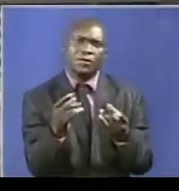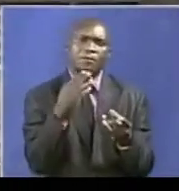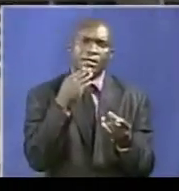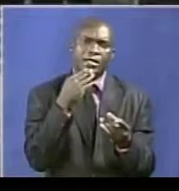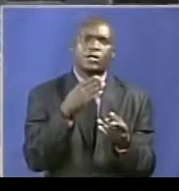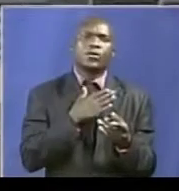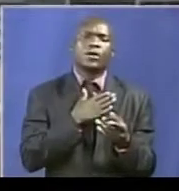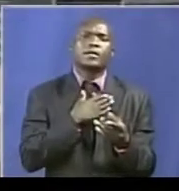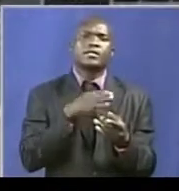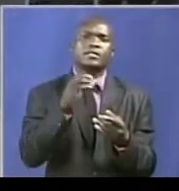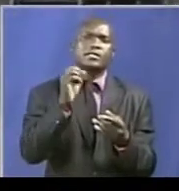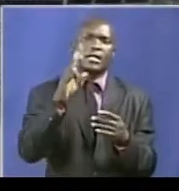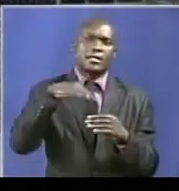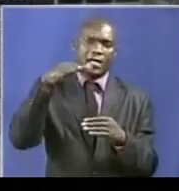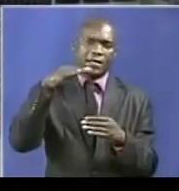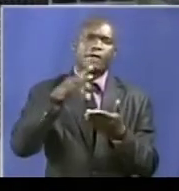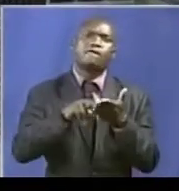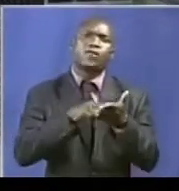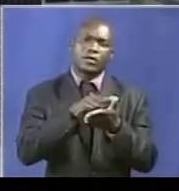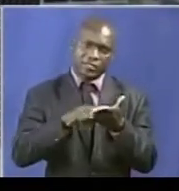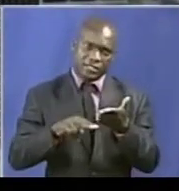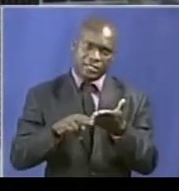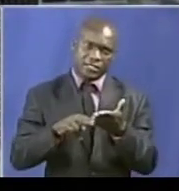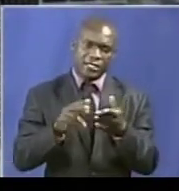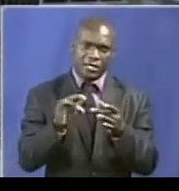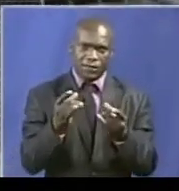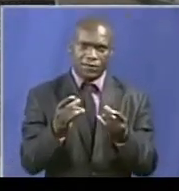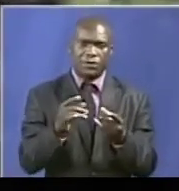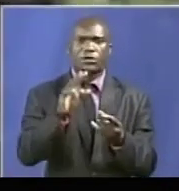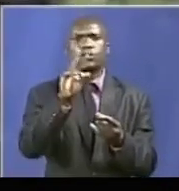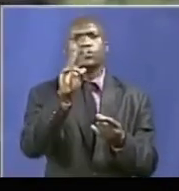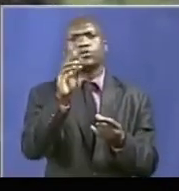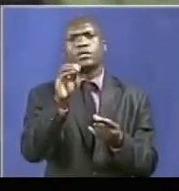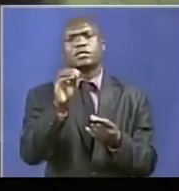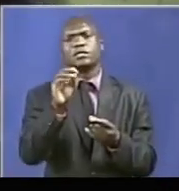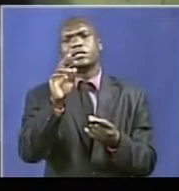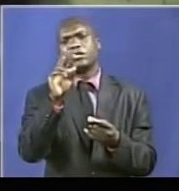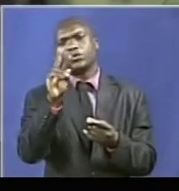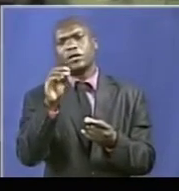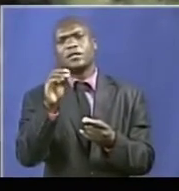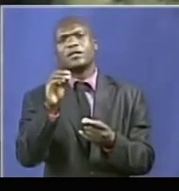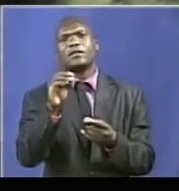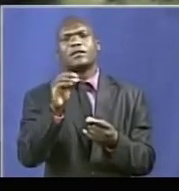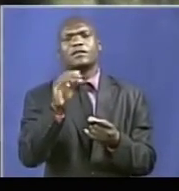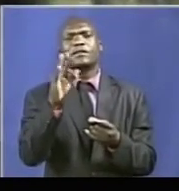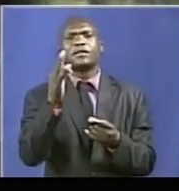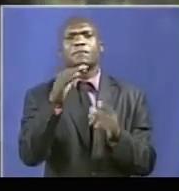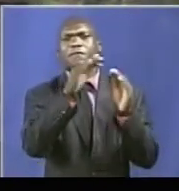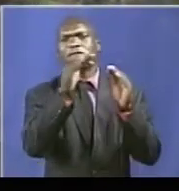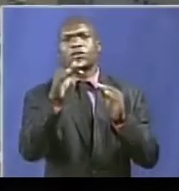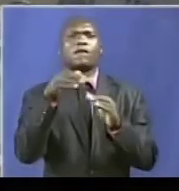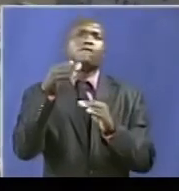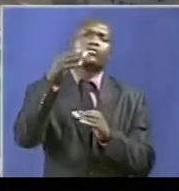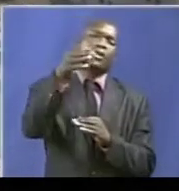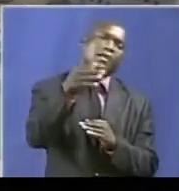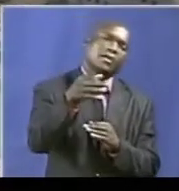assembly and senate but will be effective in 2023. Another lawyer Ms. Cherry Tawana believes Zimbabwe law